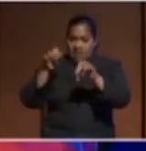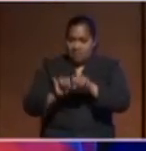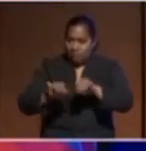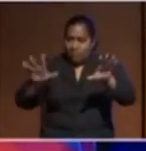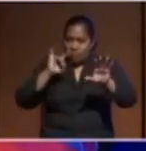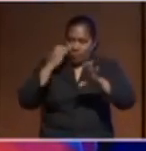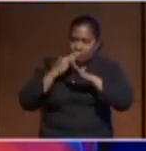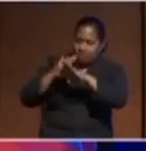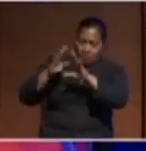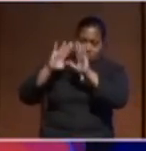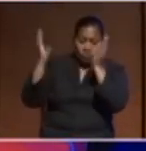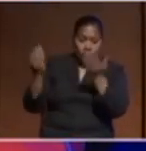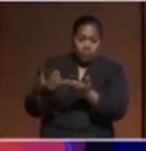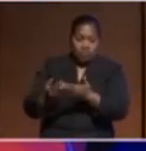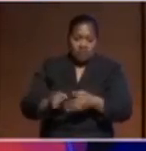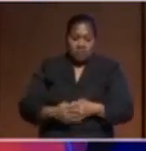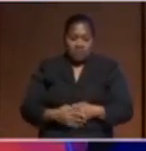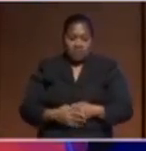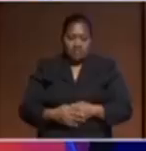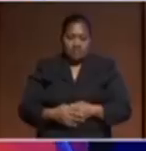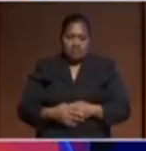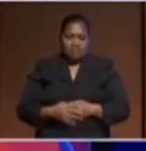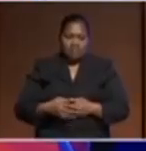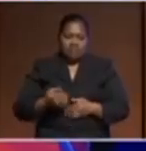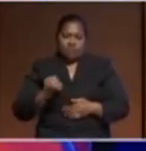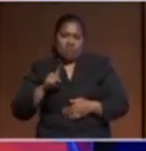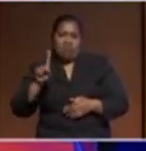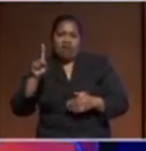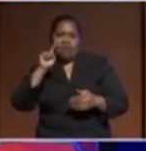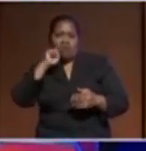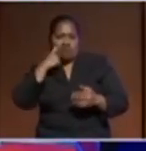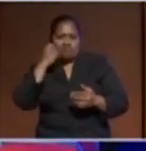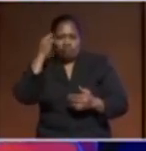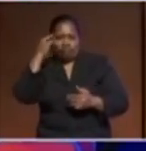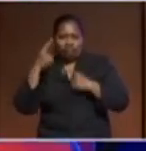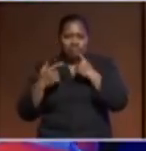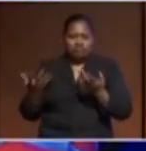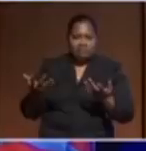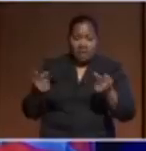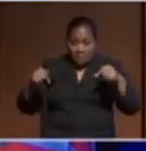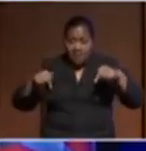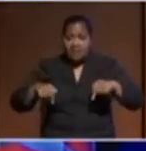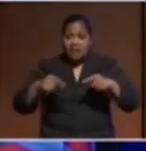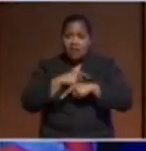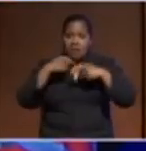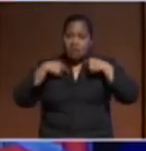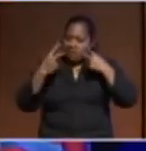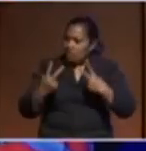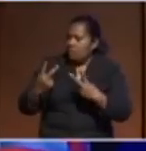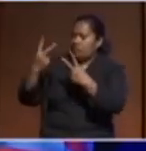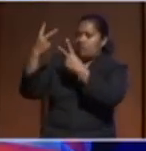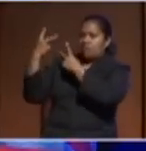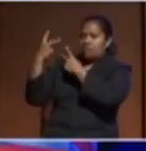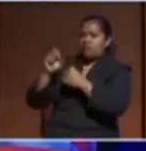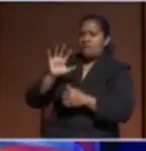in its track, no one would have predicted that. But here we are. I mean, if you look back five, 10,